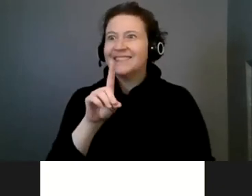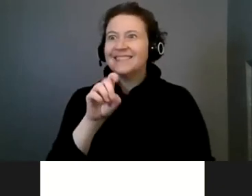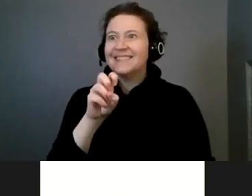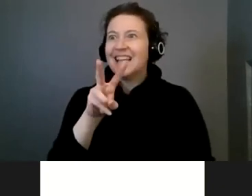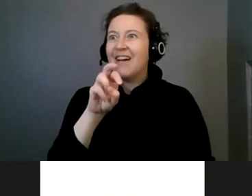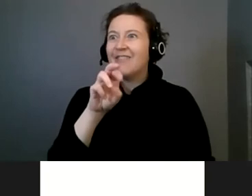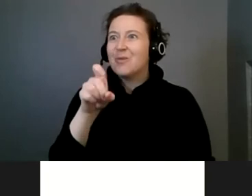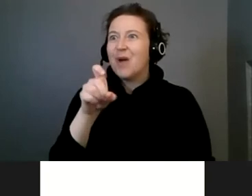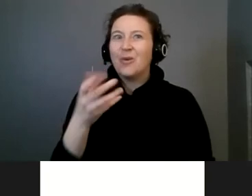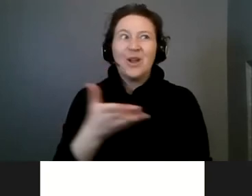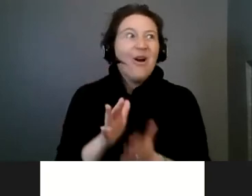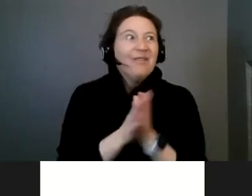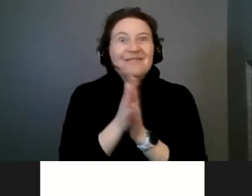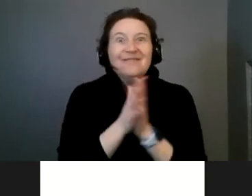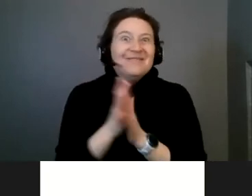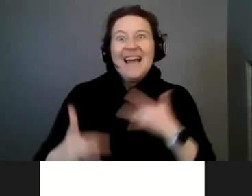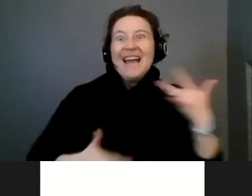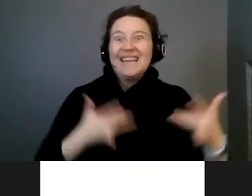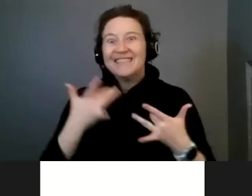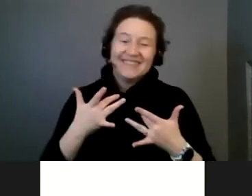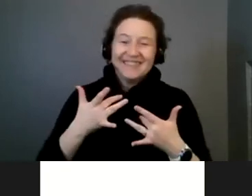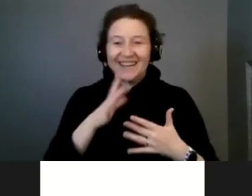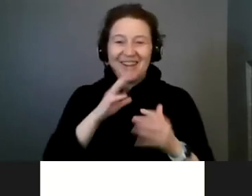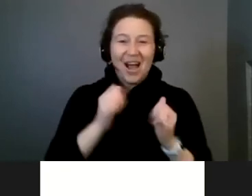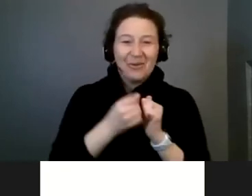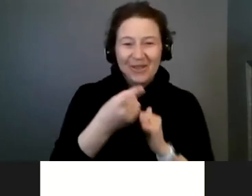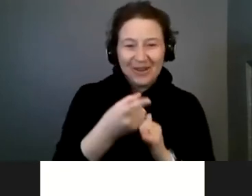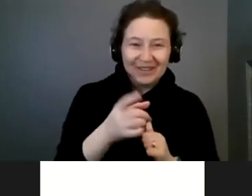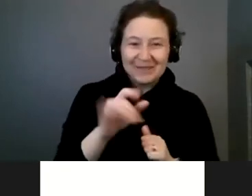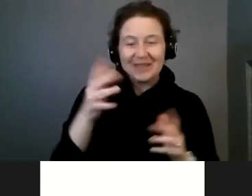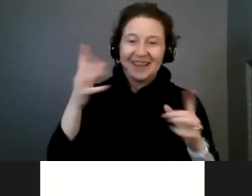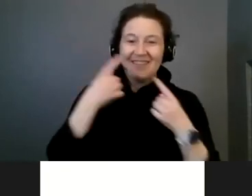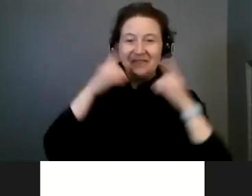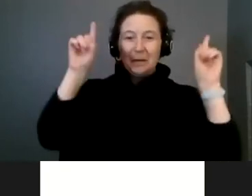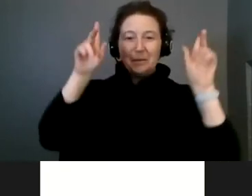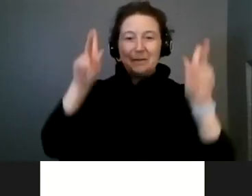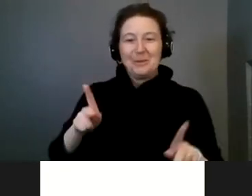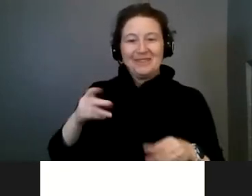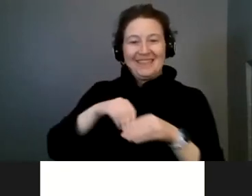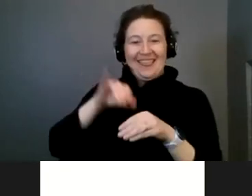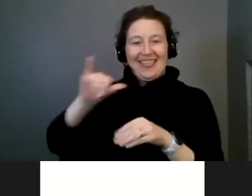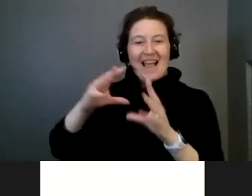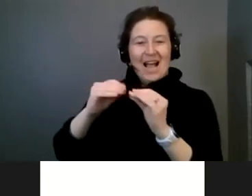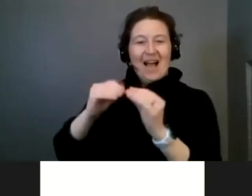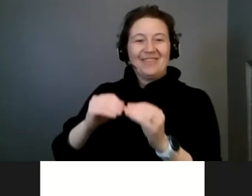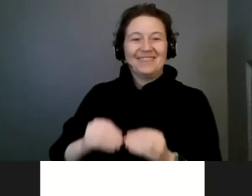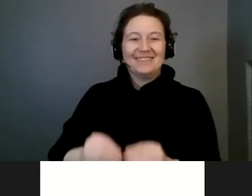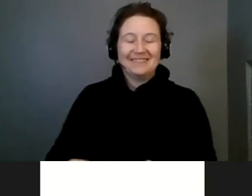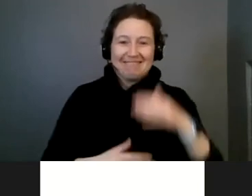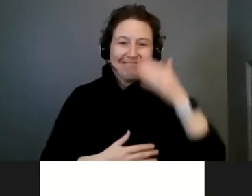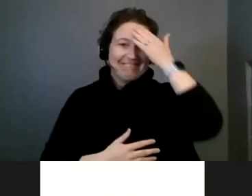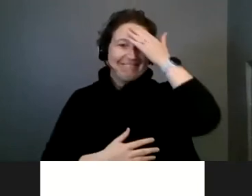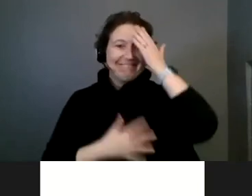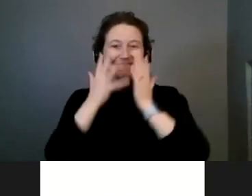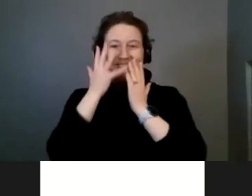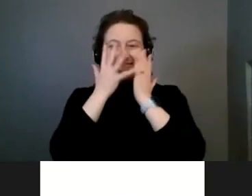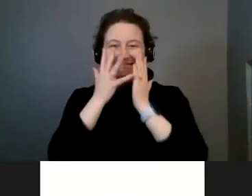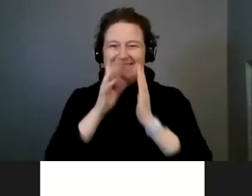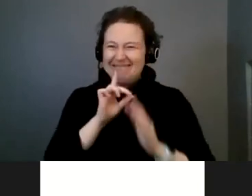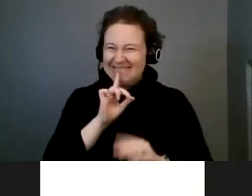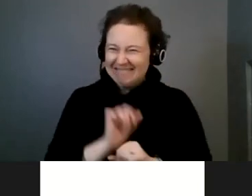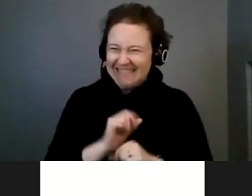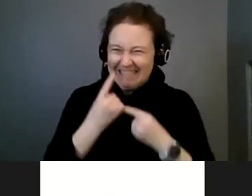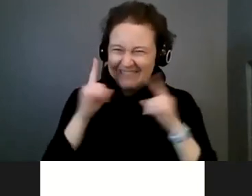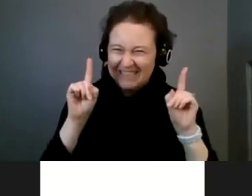my gosh, I want to talk to her. So you're sort of a celebrity. Oh, my gosh, I don't know about that.